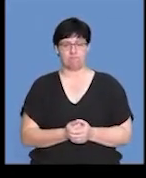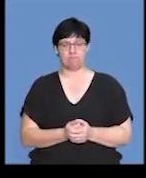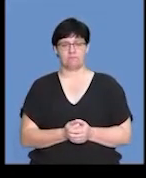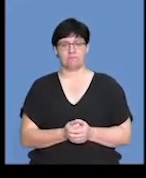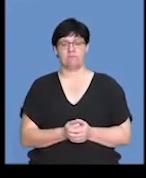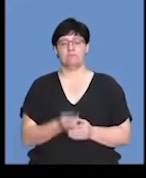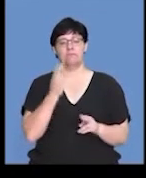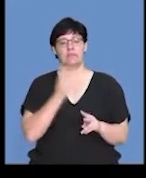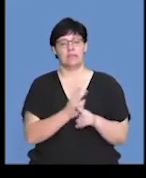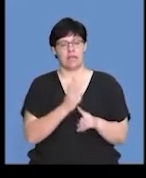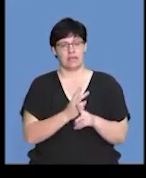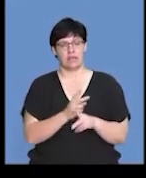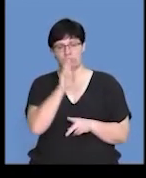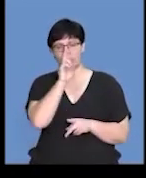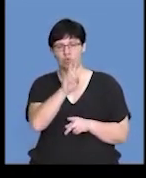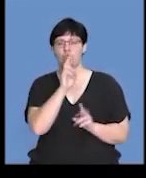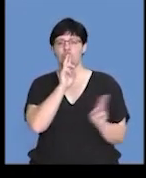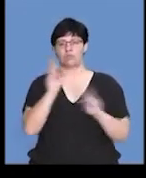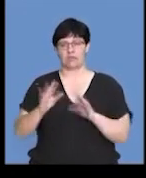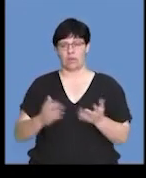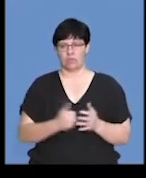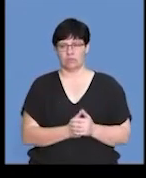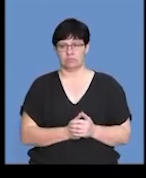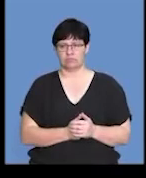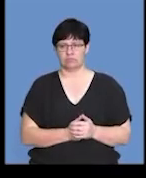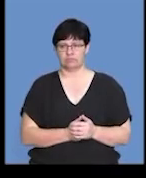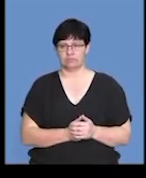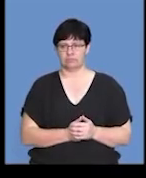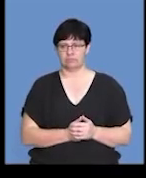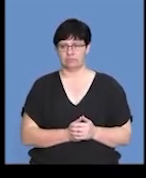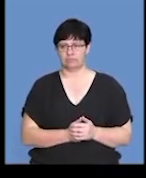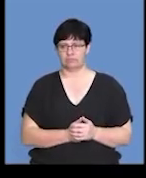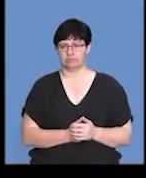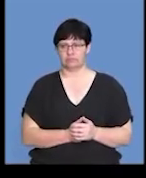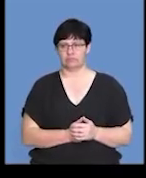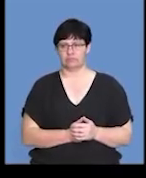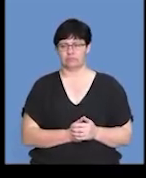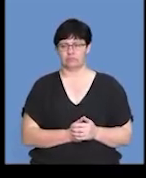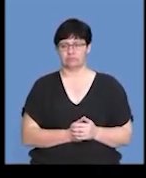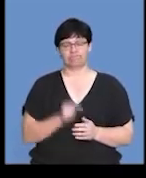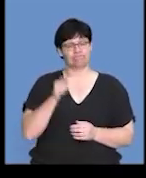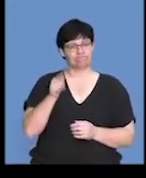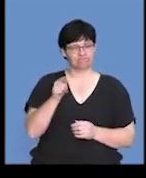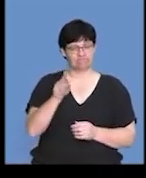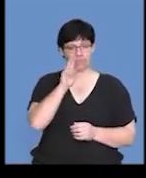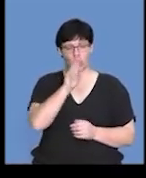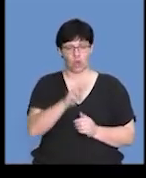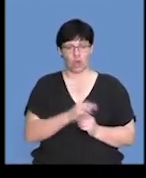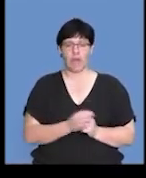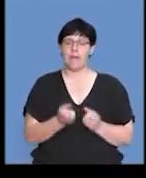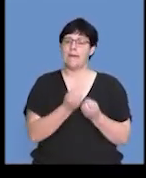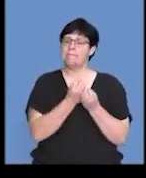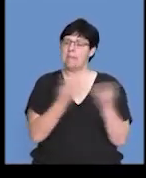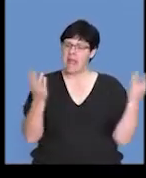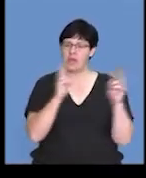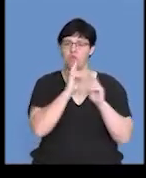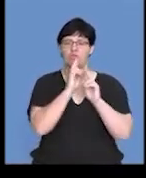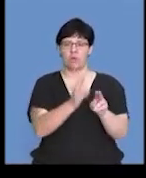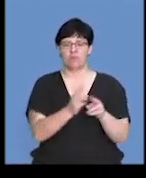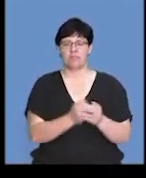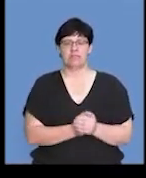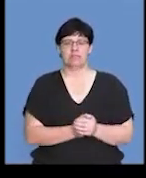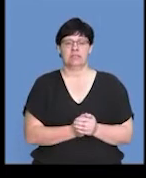again, let's look at your responses. Okay, I'm going go back to that. So, if we look at, many of you have responded,